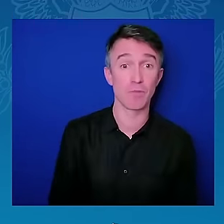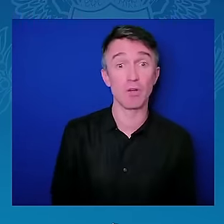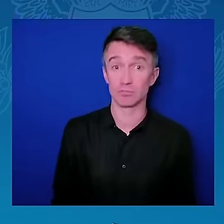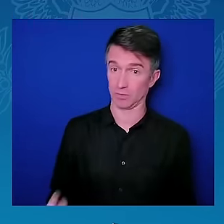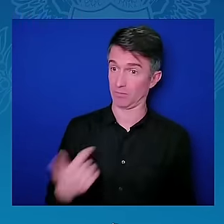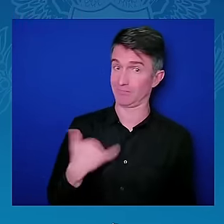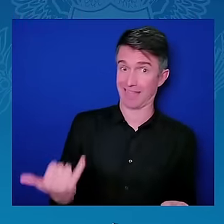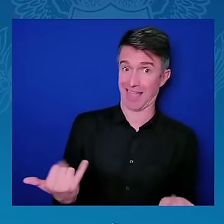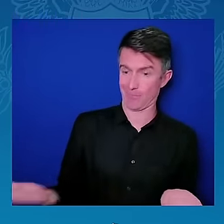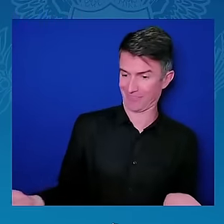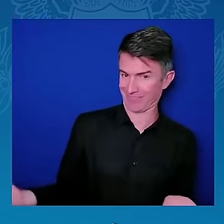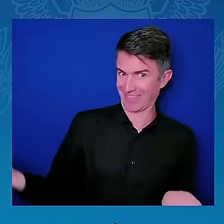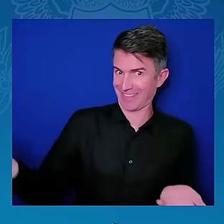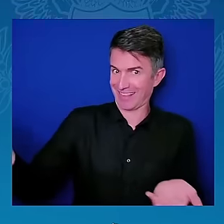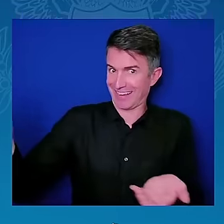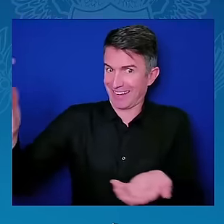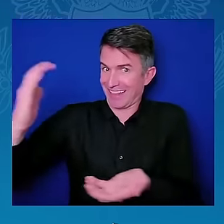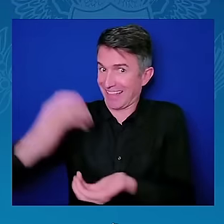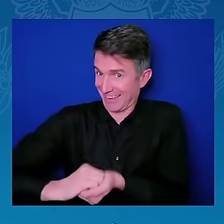take us that long, too.